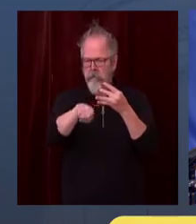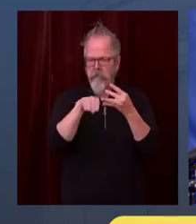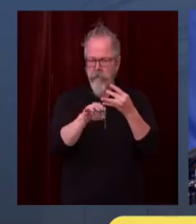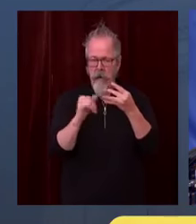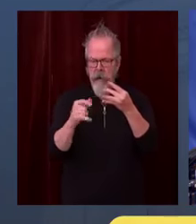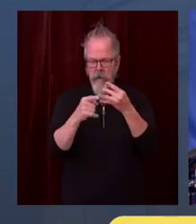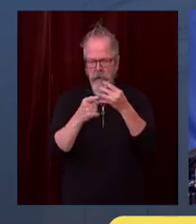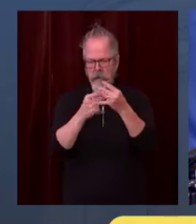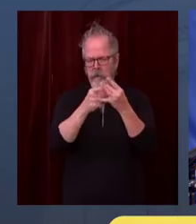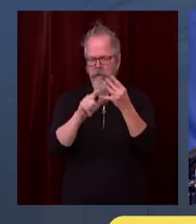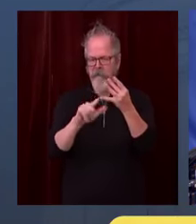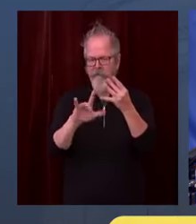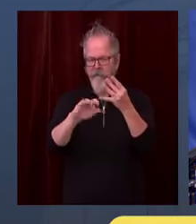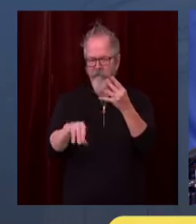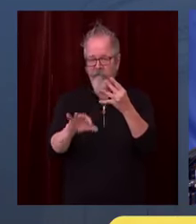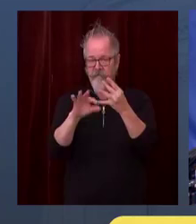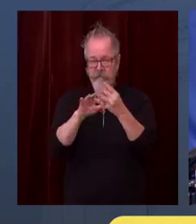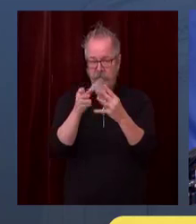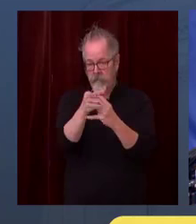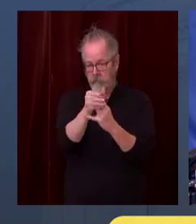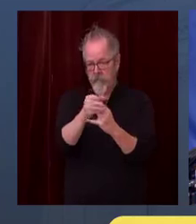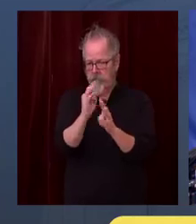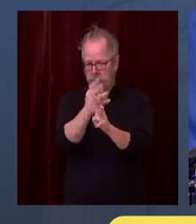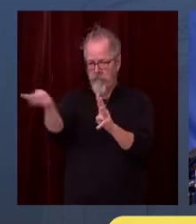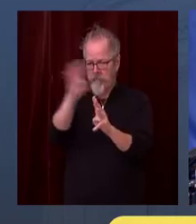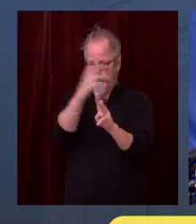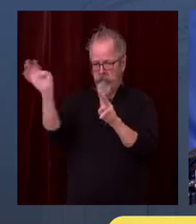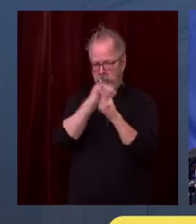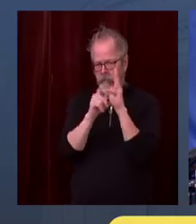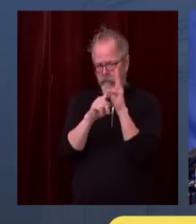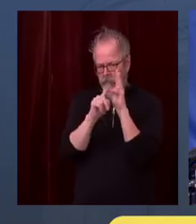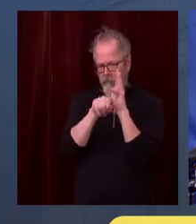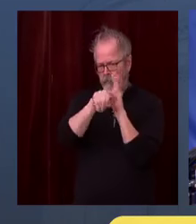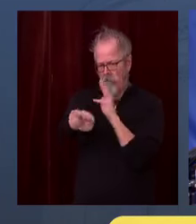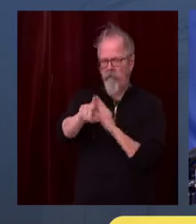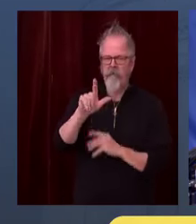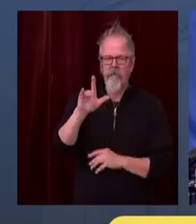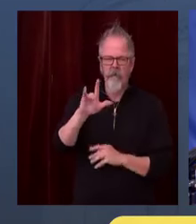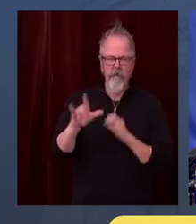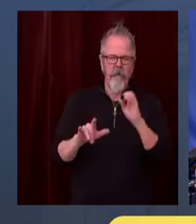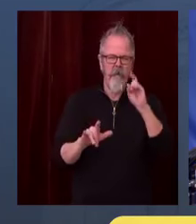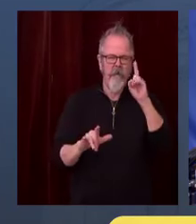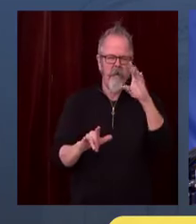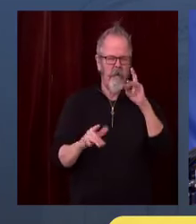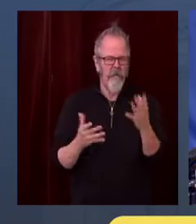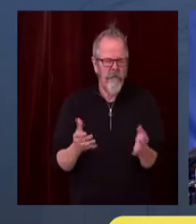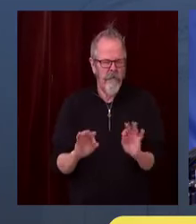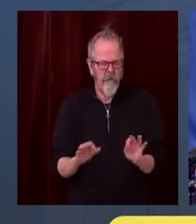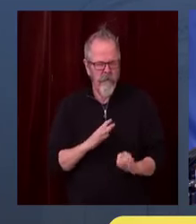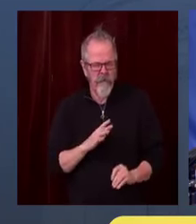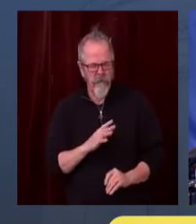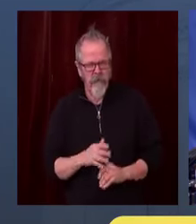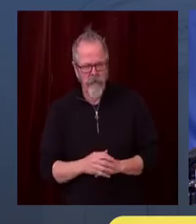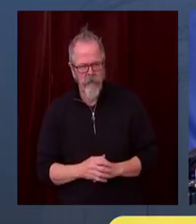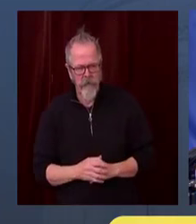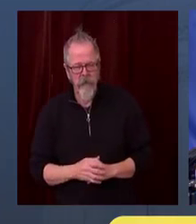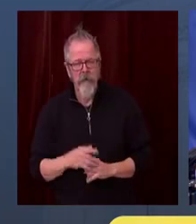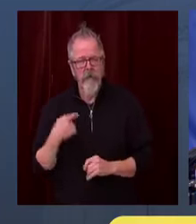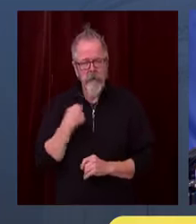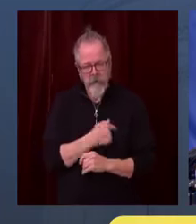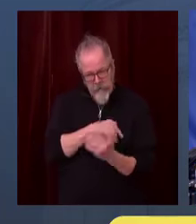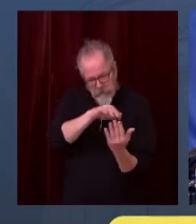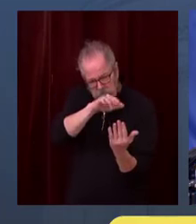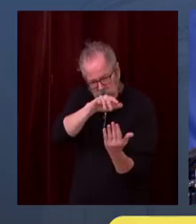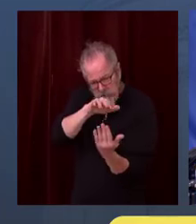we are not seeing at least identified outbreaks in stores is because we are doing these things of capacity limitations and